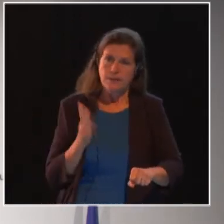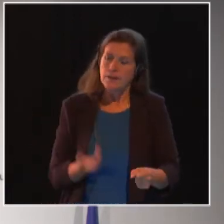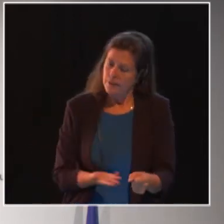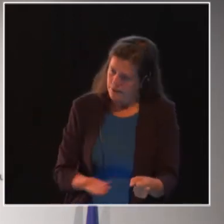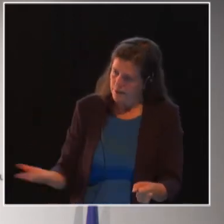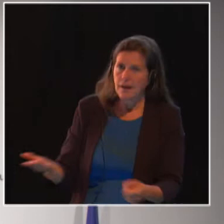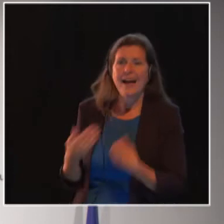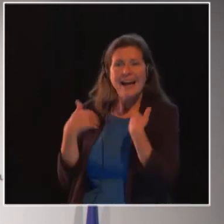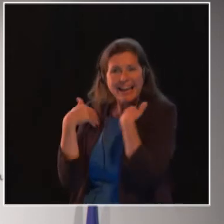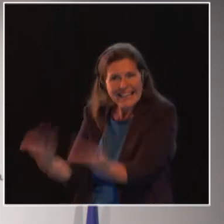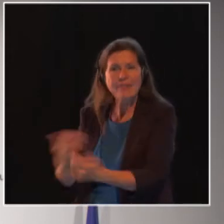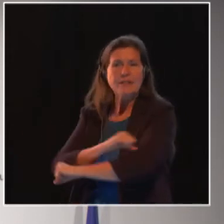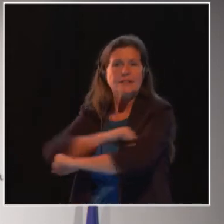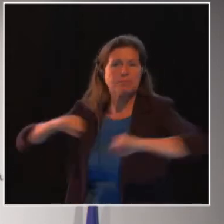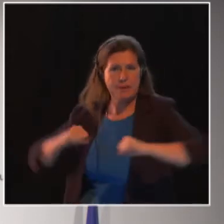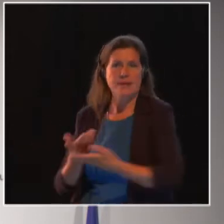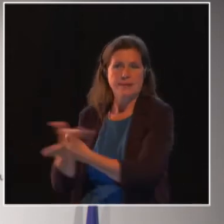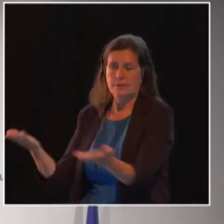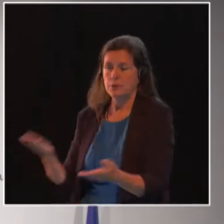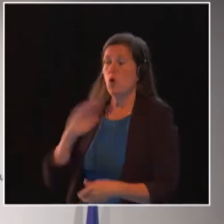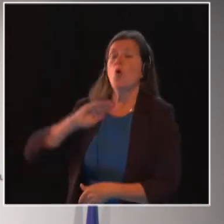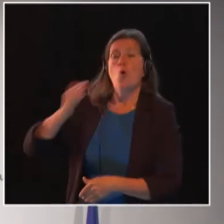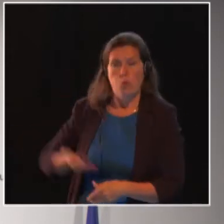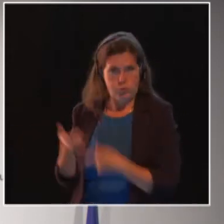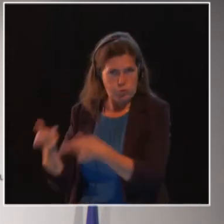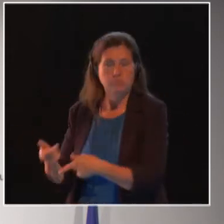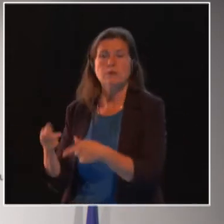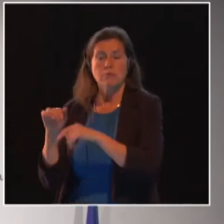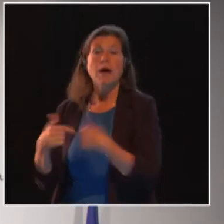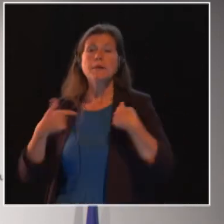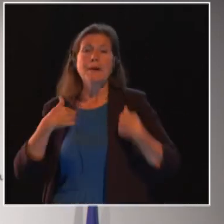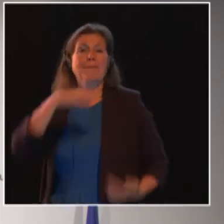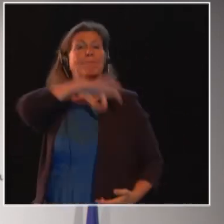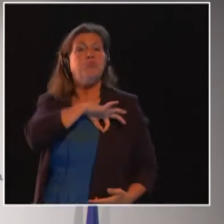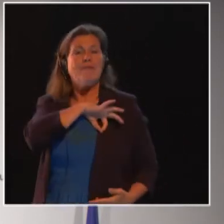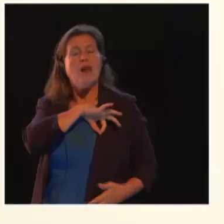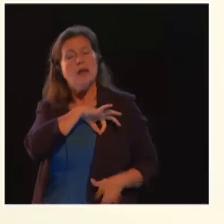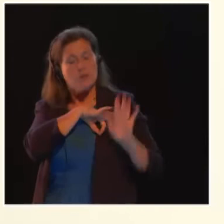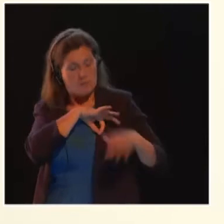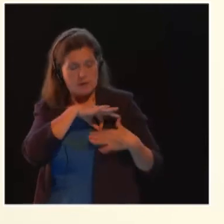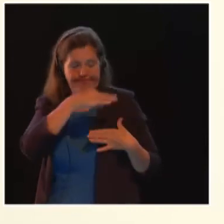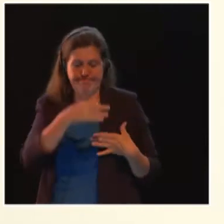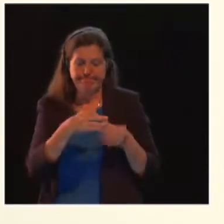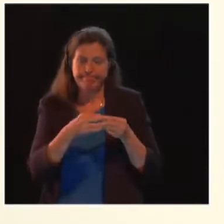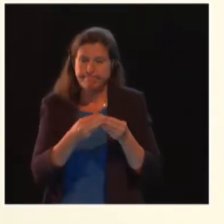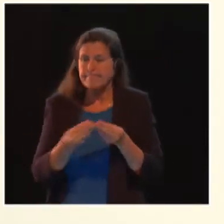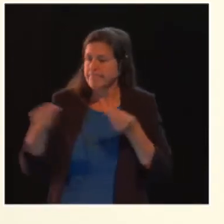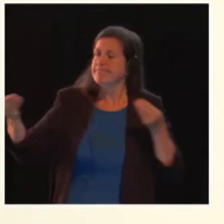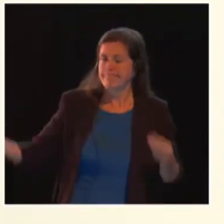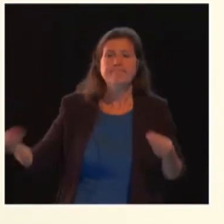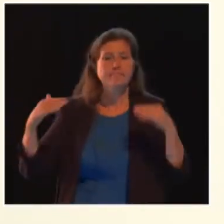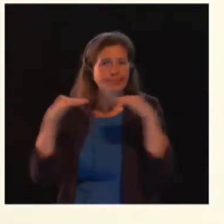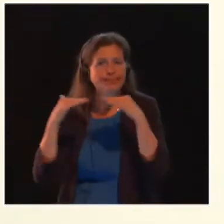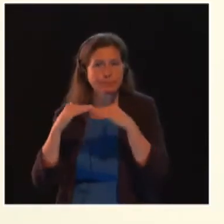men have assumed a lot of privilege. Men will have to become conscious of those privileges at their personal